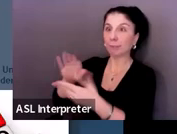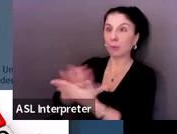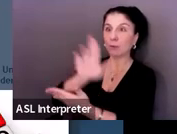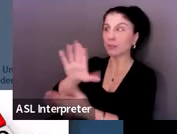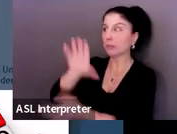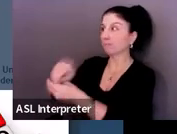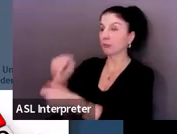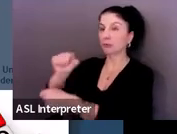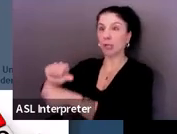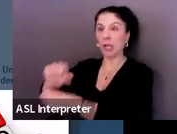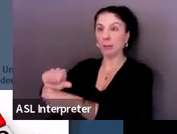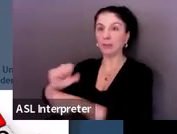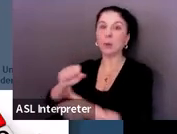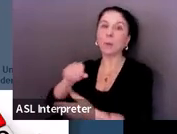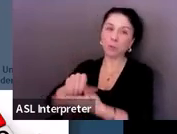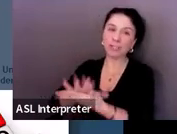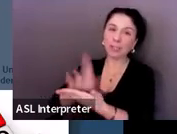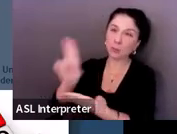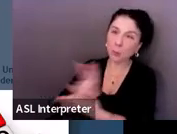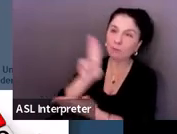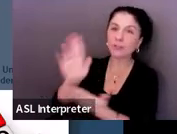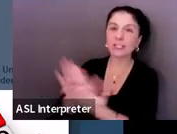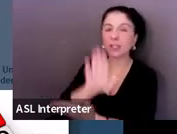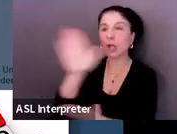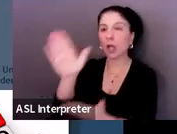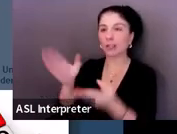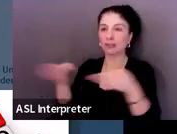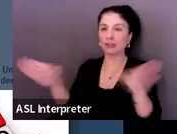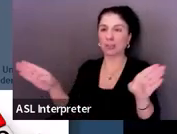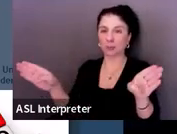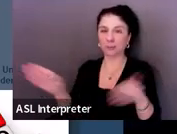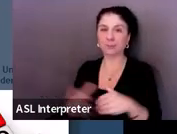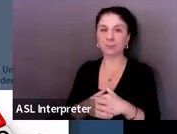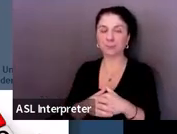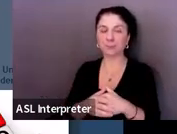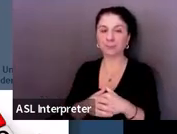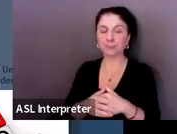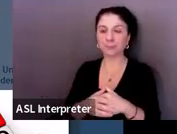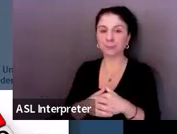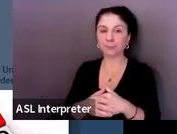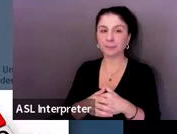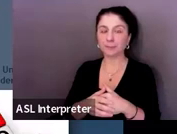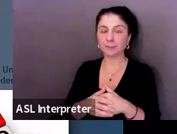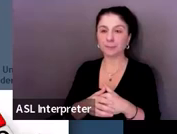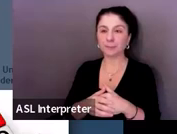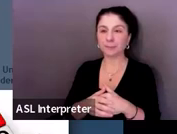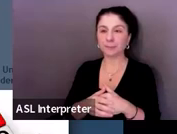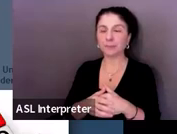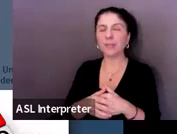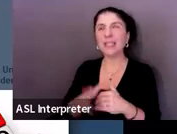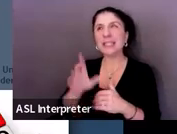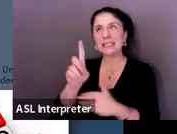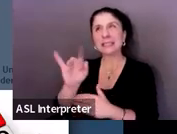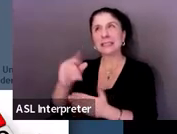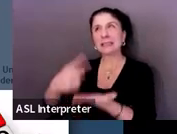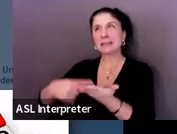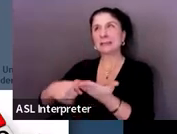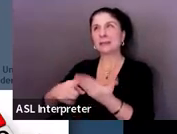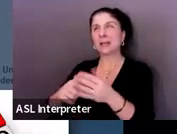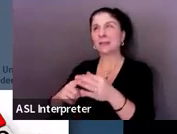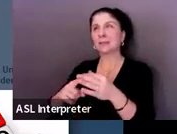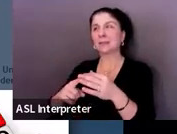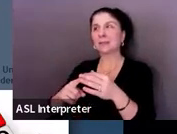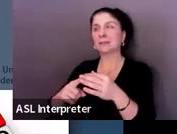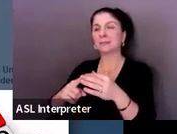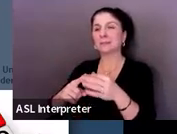college or university or the field of marketing. Some exceptions to that I think we talked about are